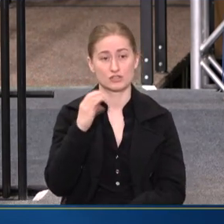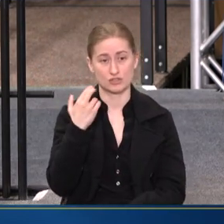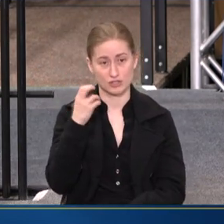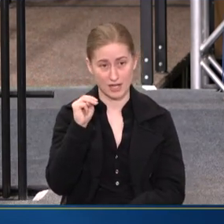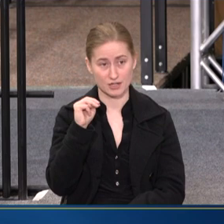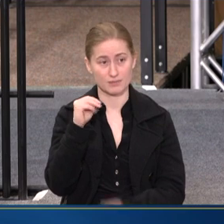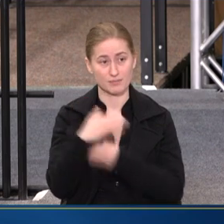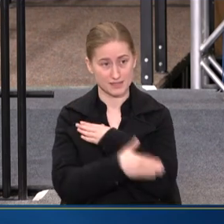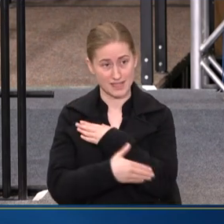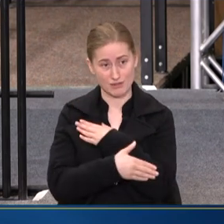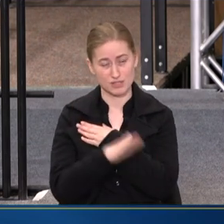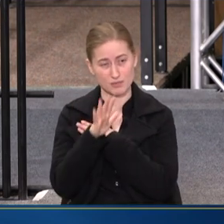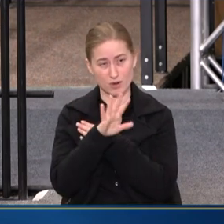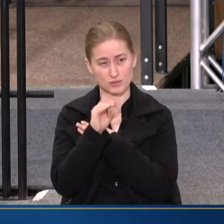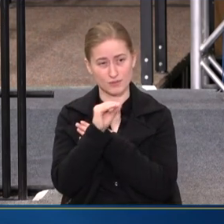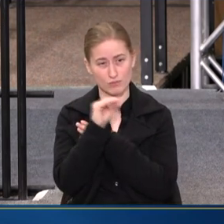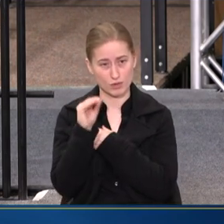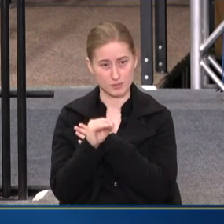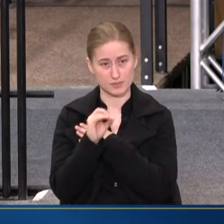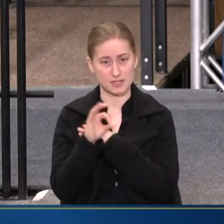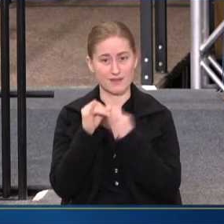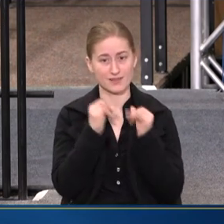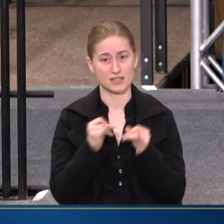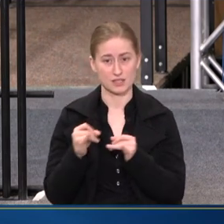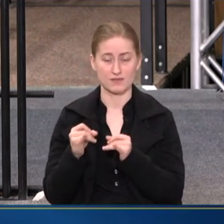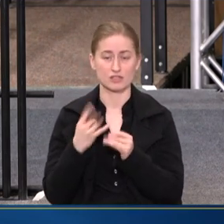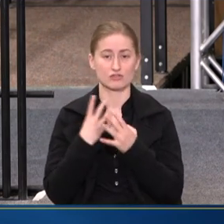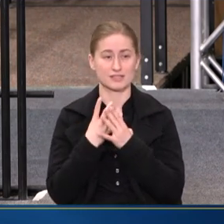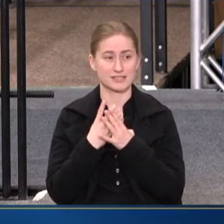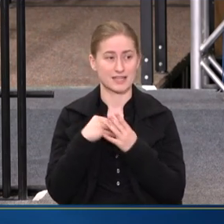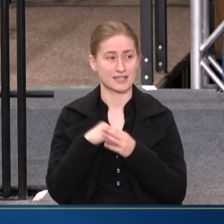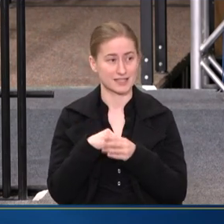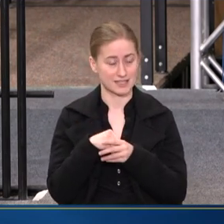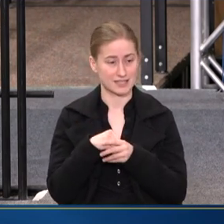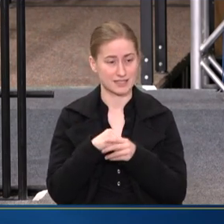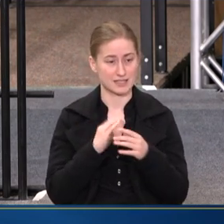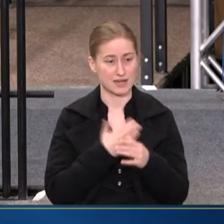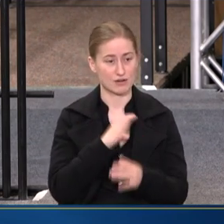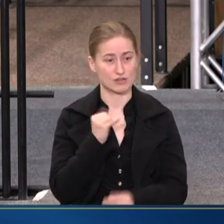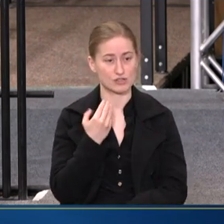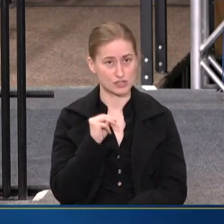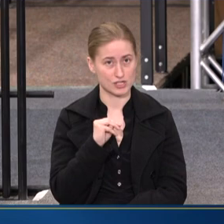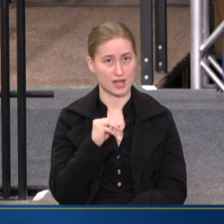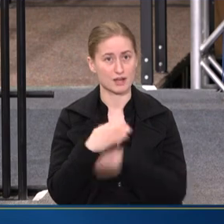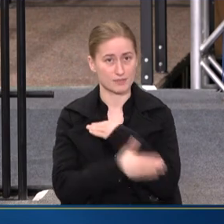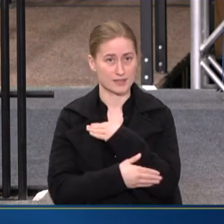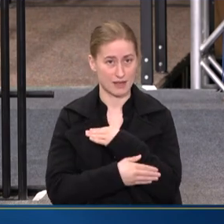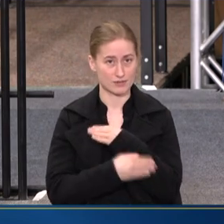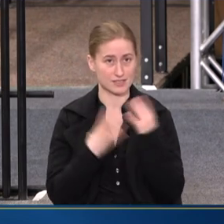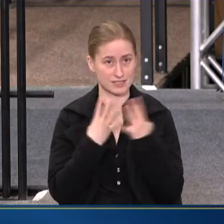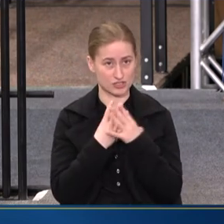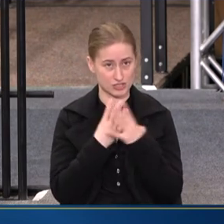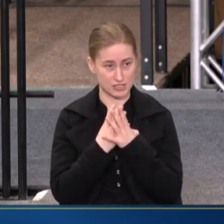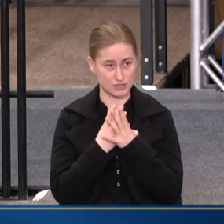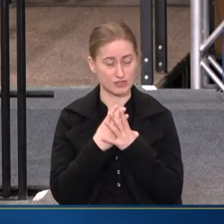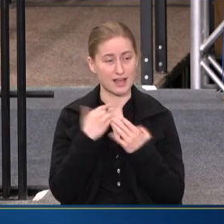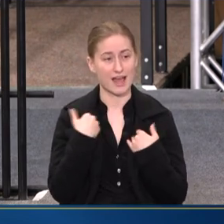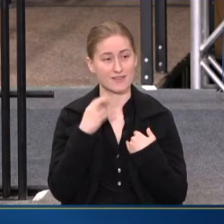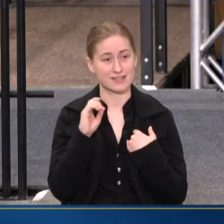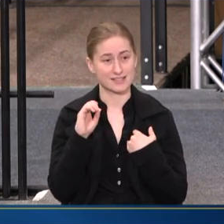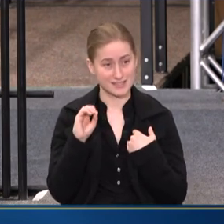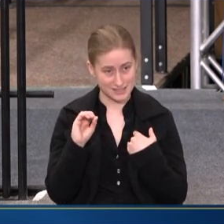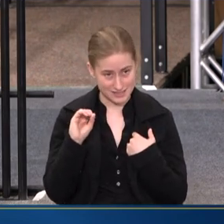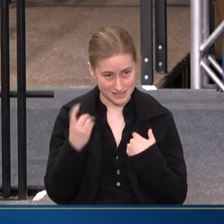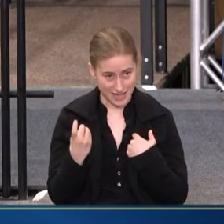approximately 40 percent of individuals detained in our Chatham County Detention Center have a diagnosis